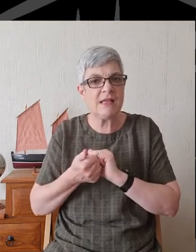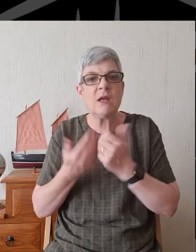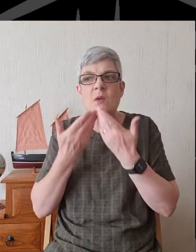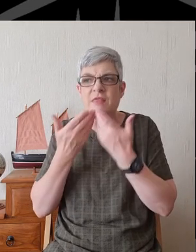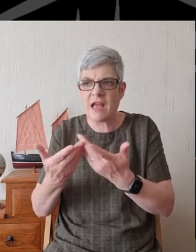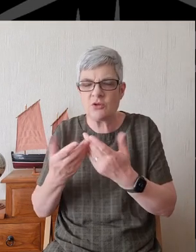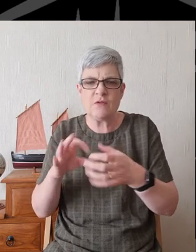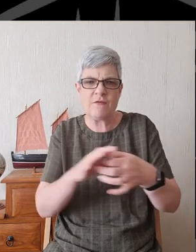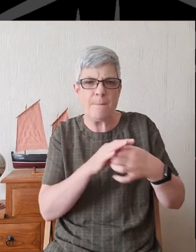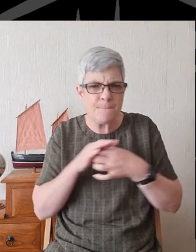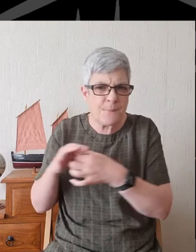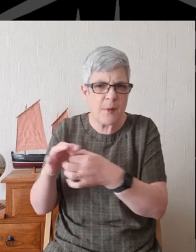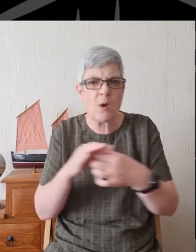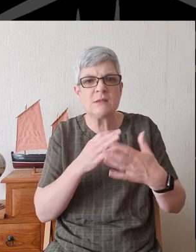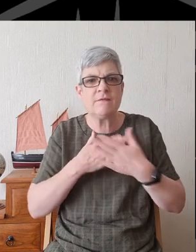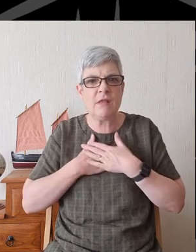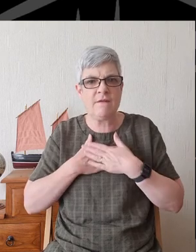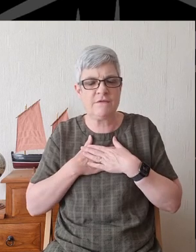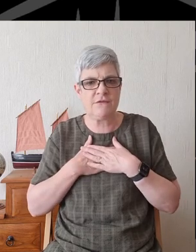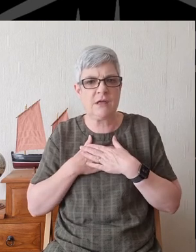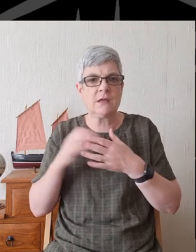our communities And families